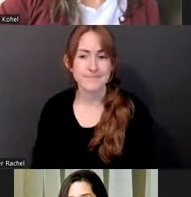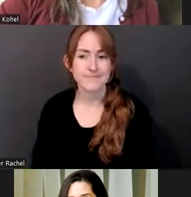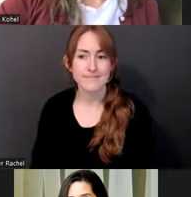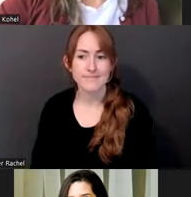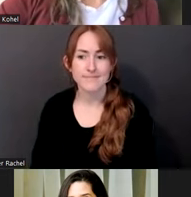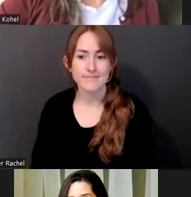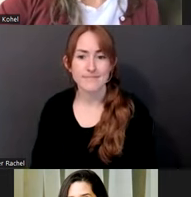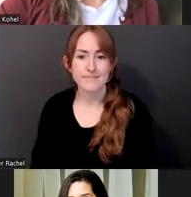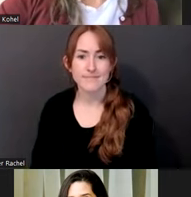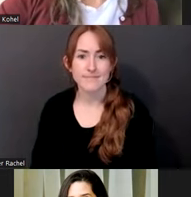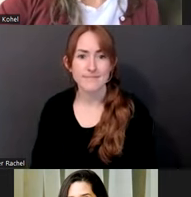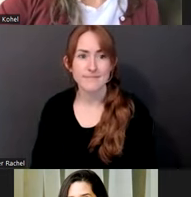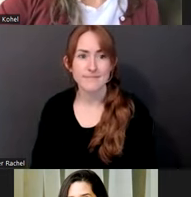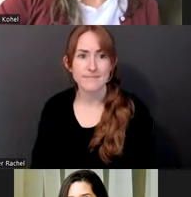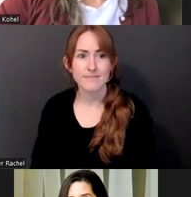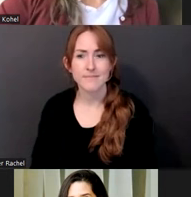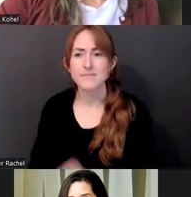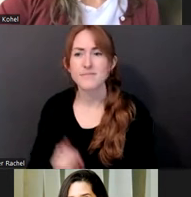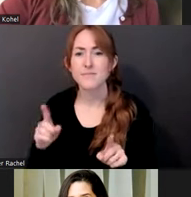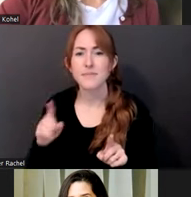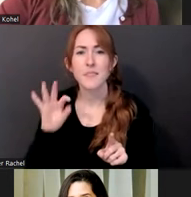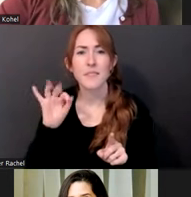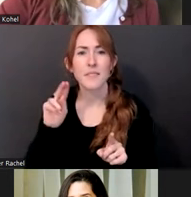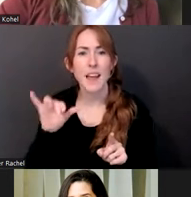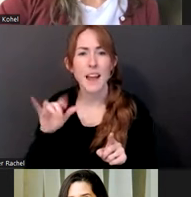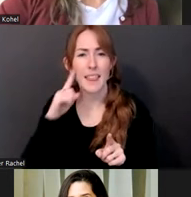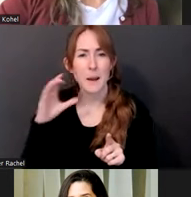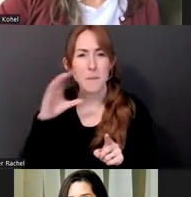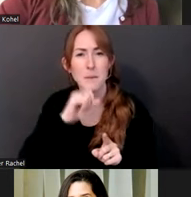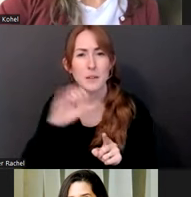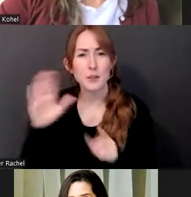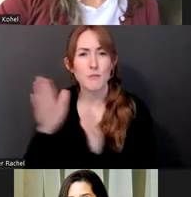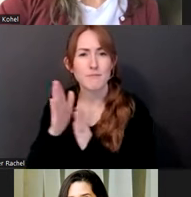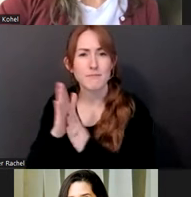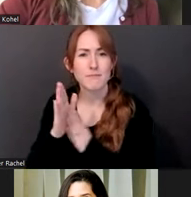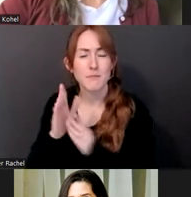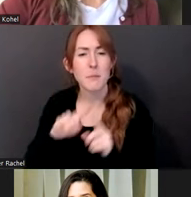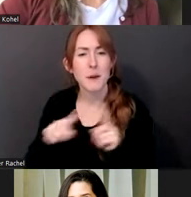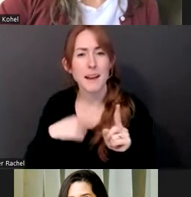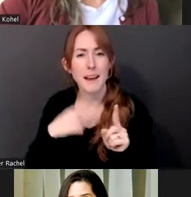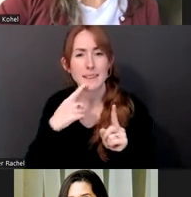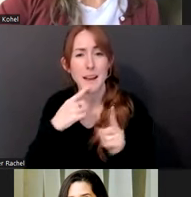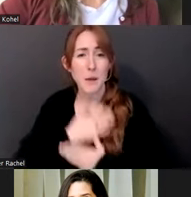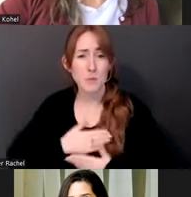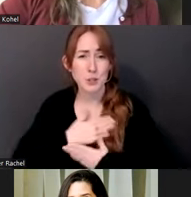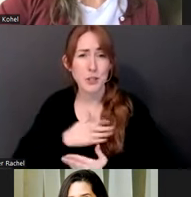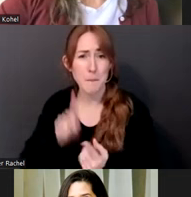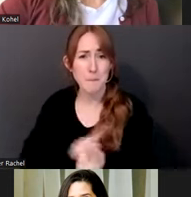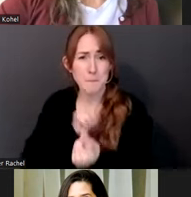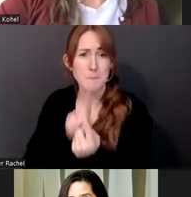Funny, I think you missed your shout out earlier when I started. I've really appreciated getting to meet with you so regularly over this past year. It's been wonderful.